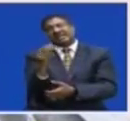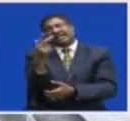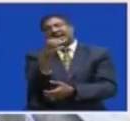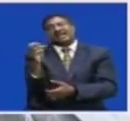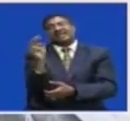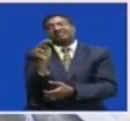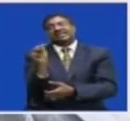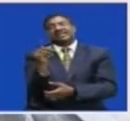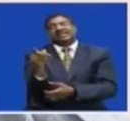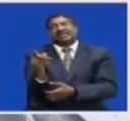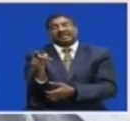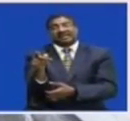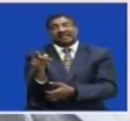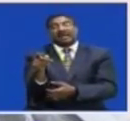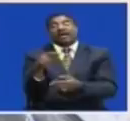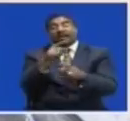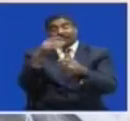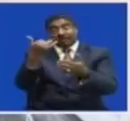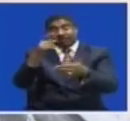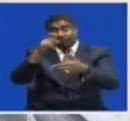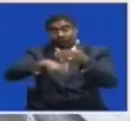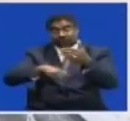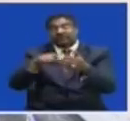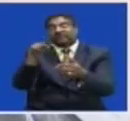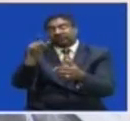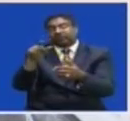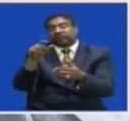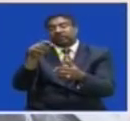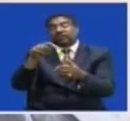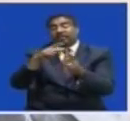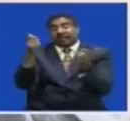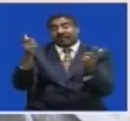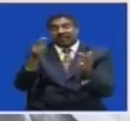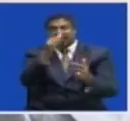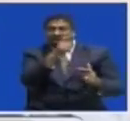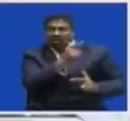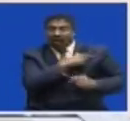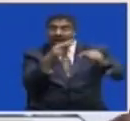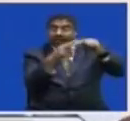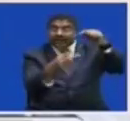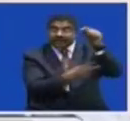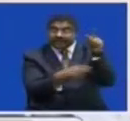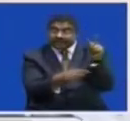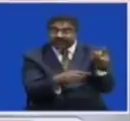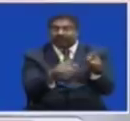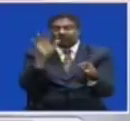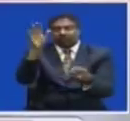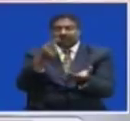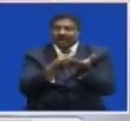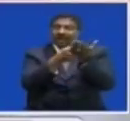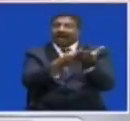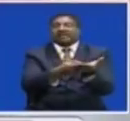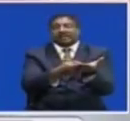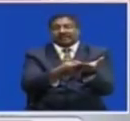But the cost component will be low And what is good about the Luangwa Bridge It's a grant that the Prime Minister